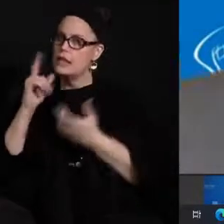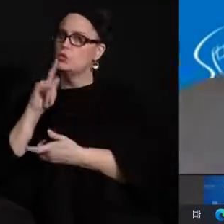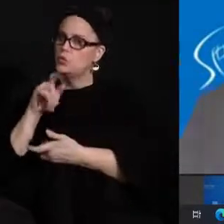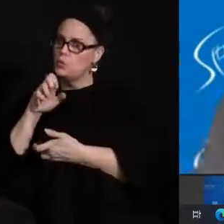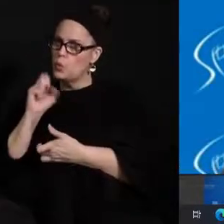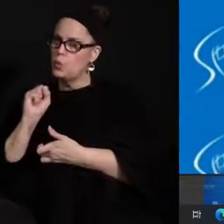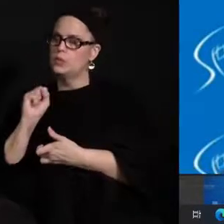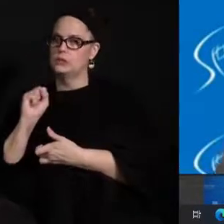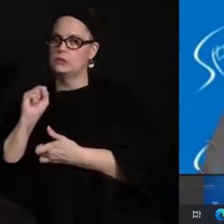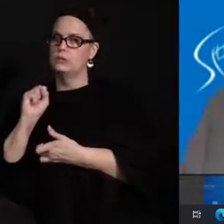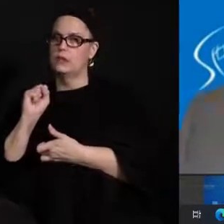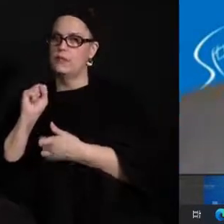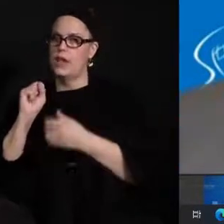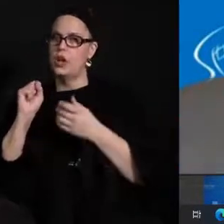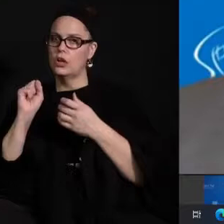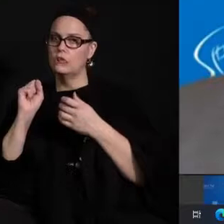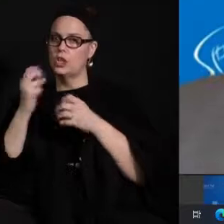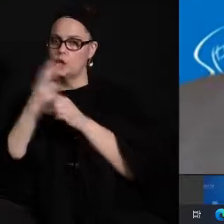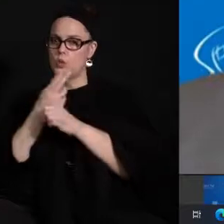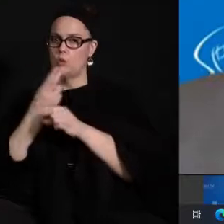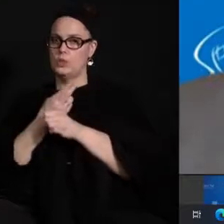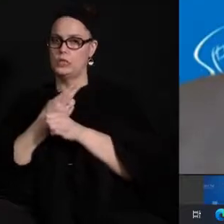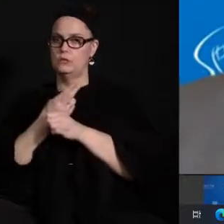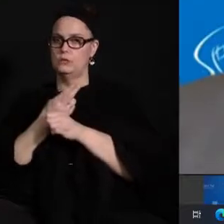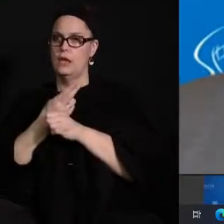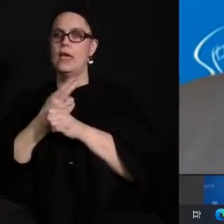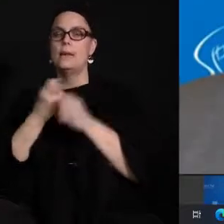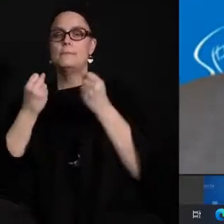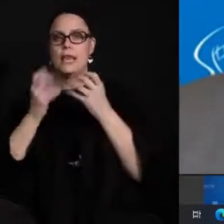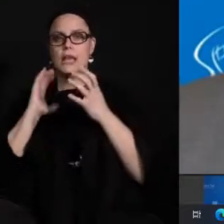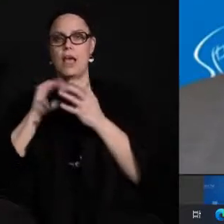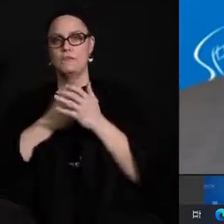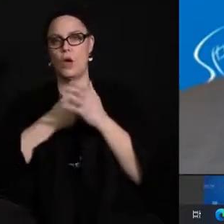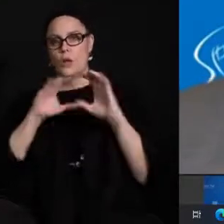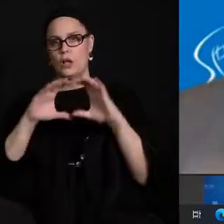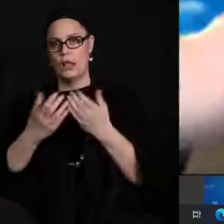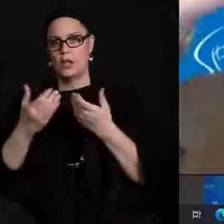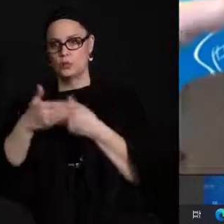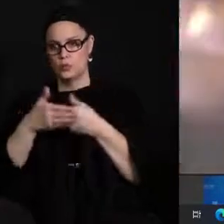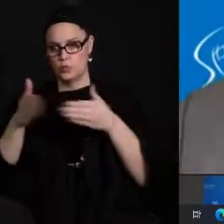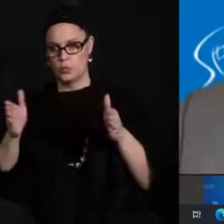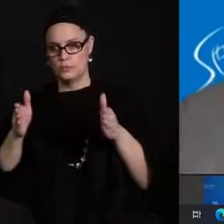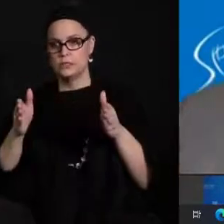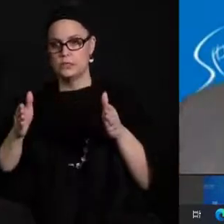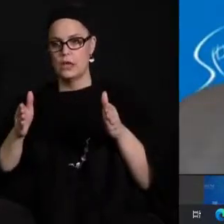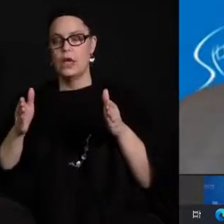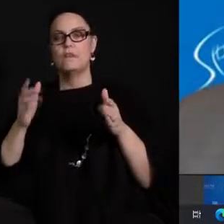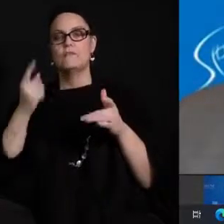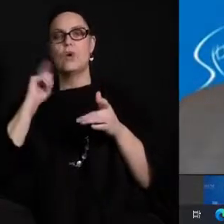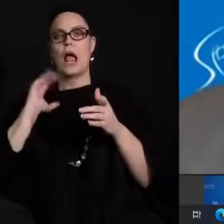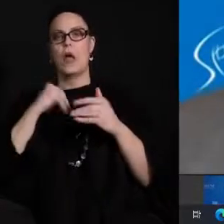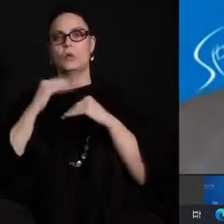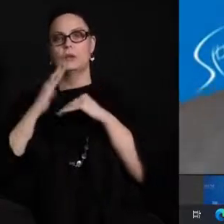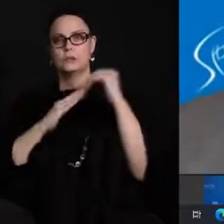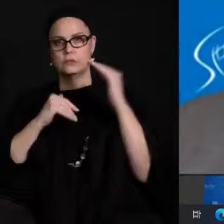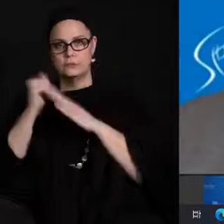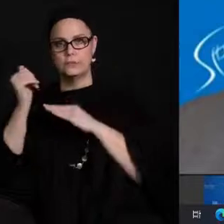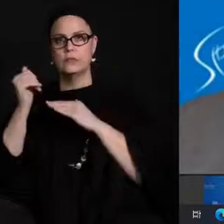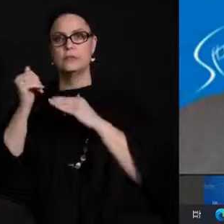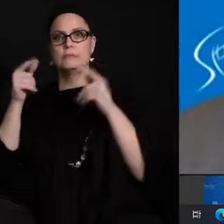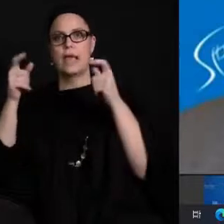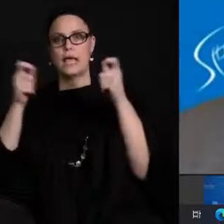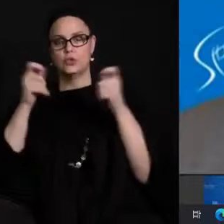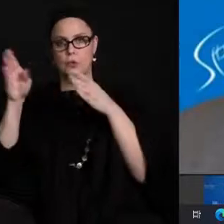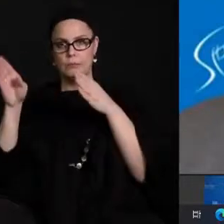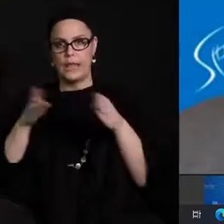as well we've uh many of our classrooms are now being upgraded with uh over our facilities master plan to have integrated audio systems